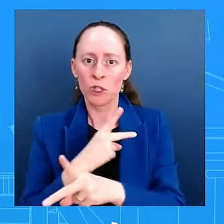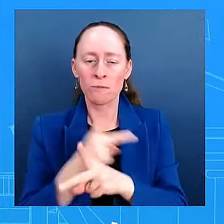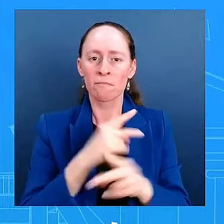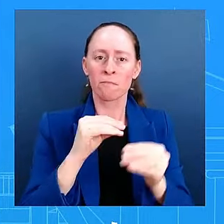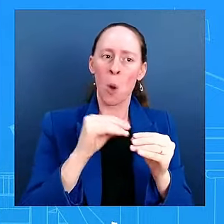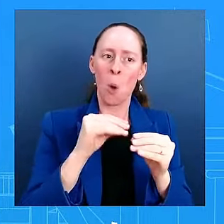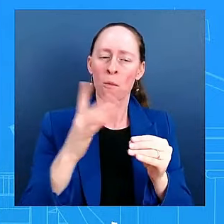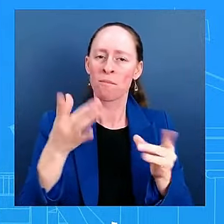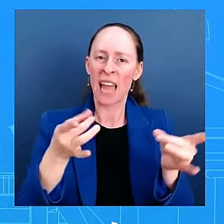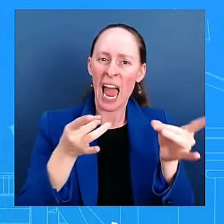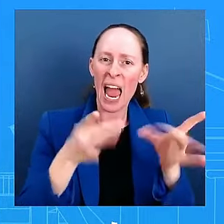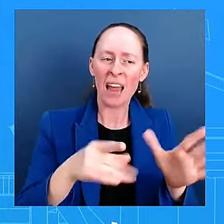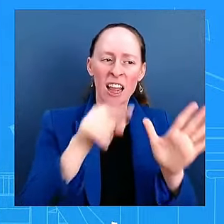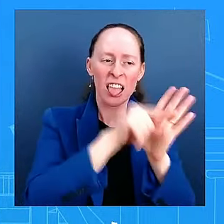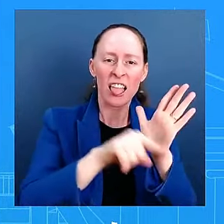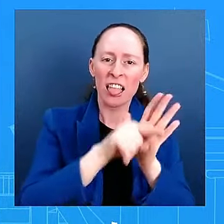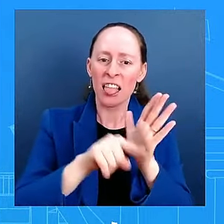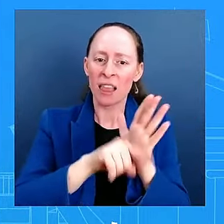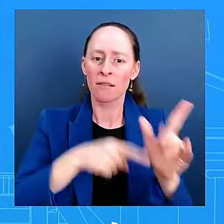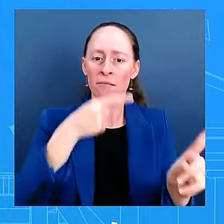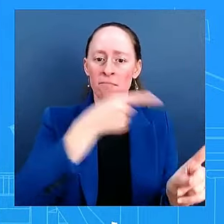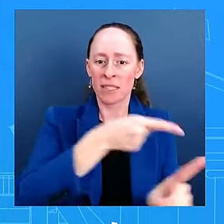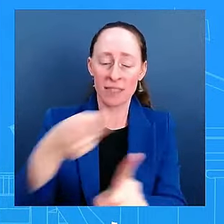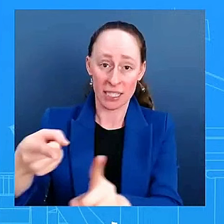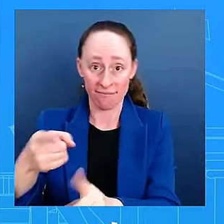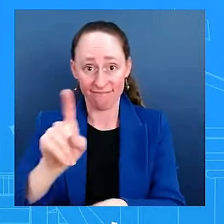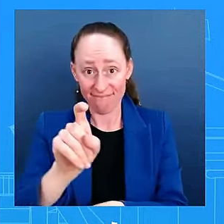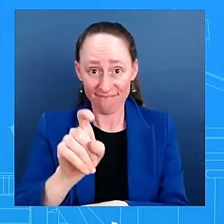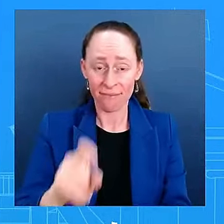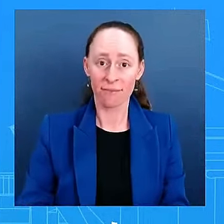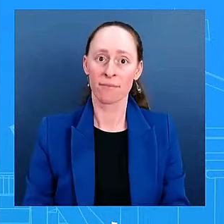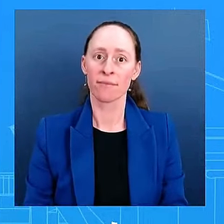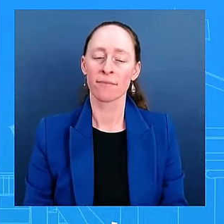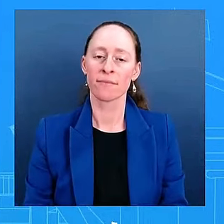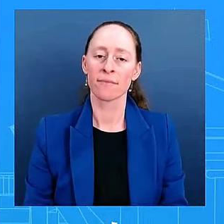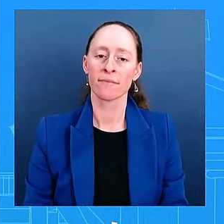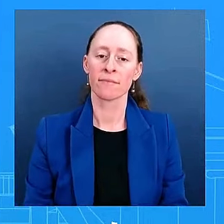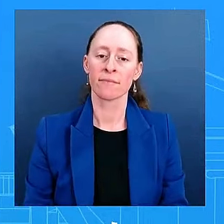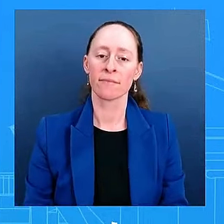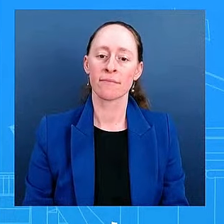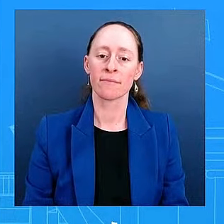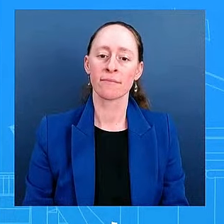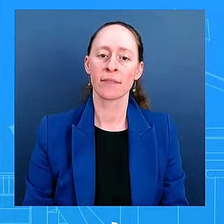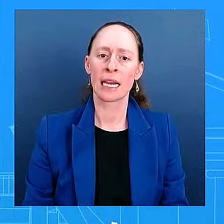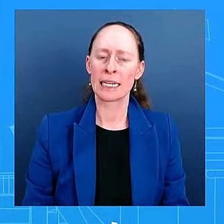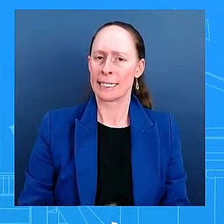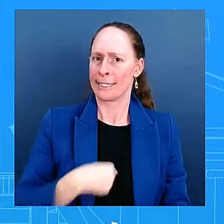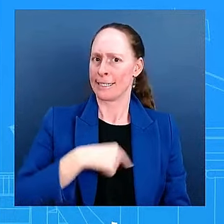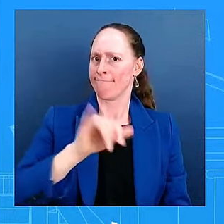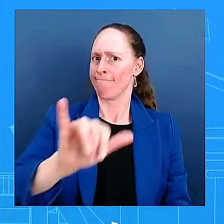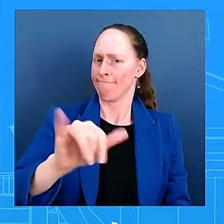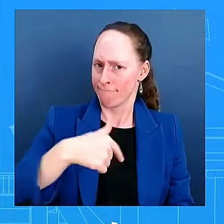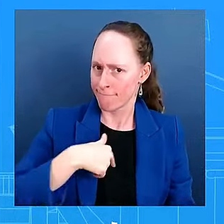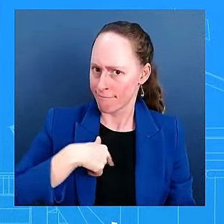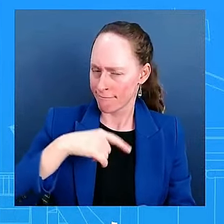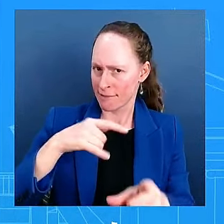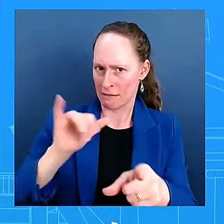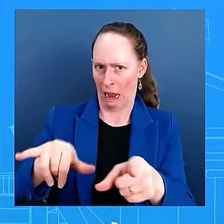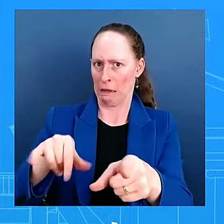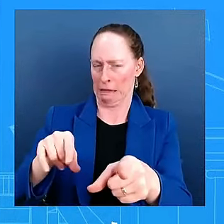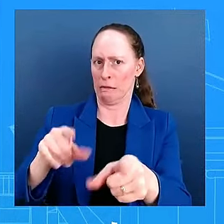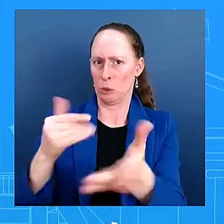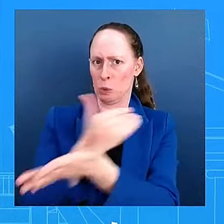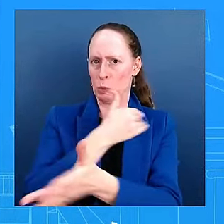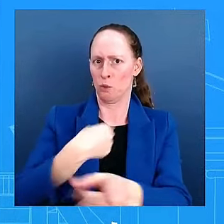here about that reporting. It does sound concerning, obviously. I would have to go back